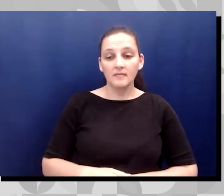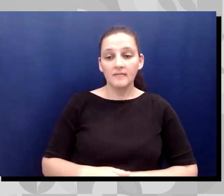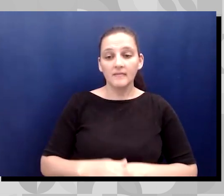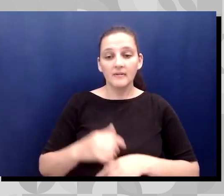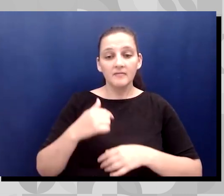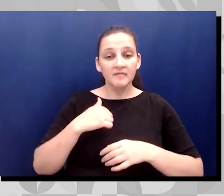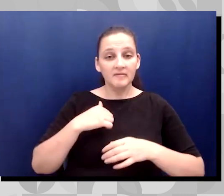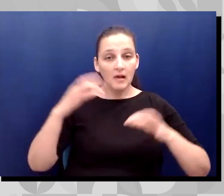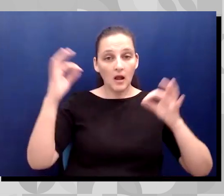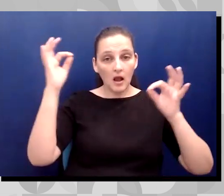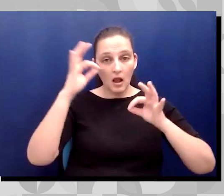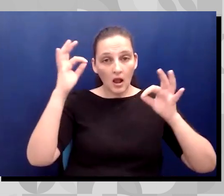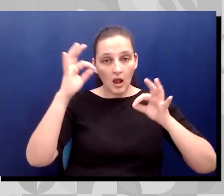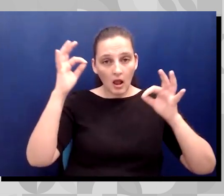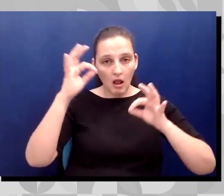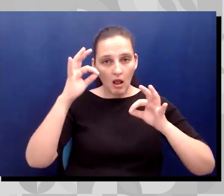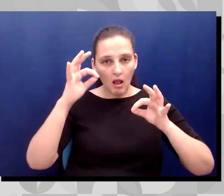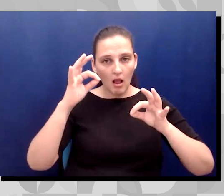advocating.